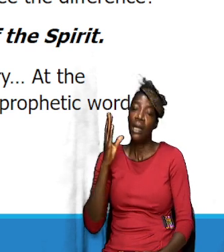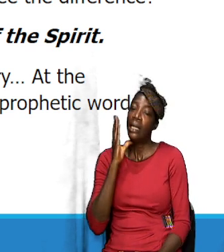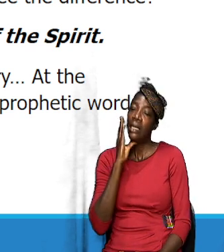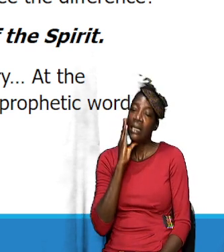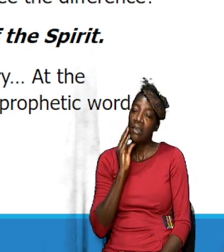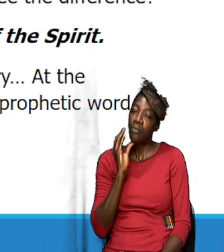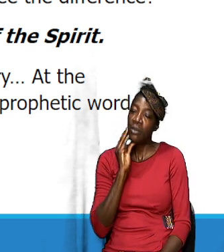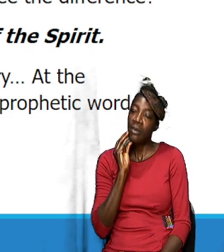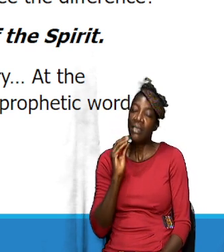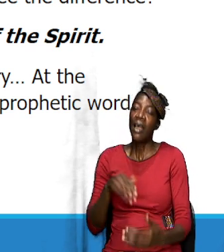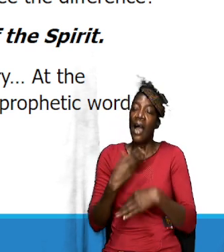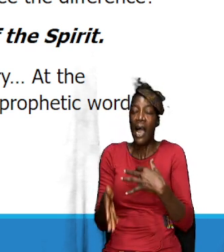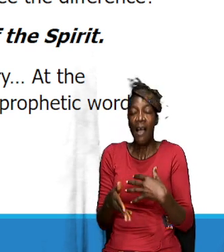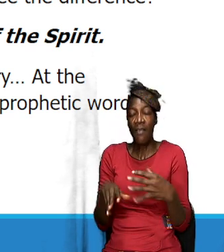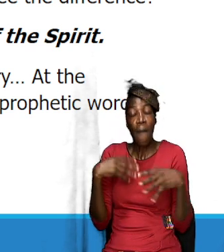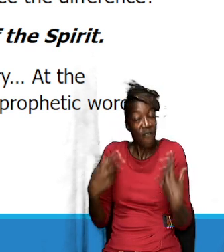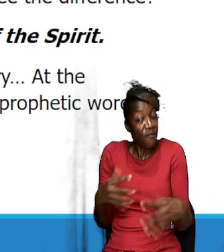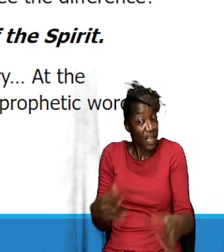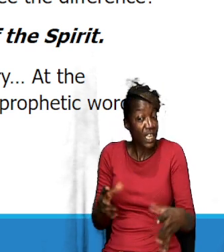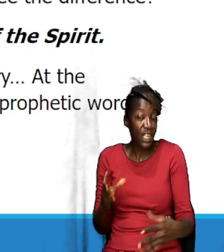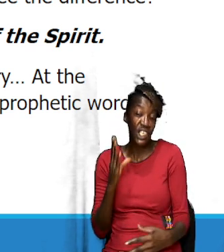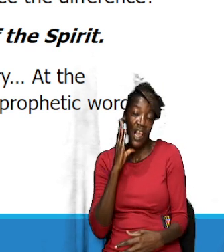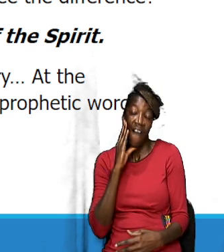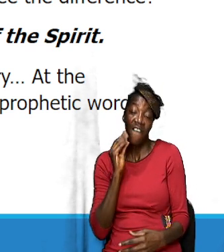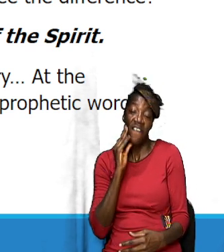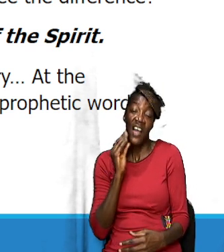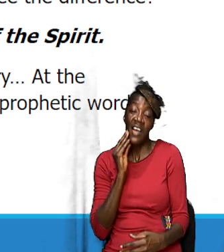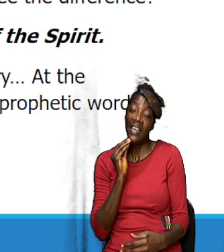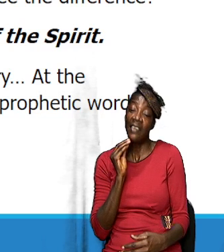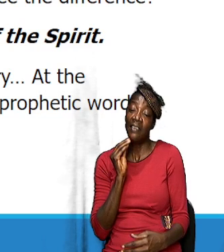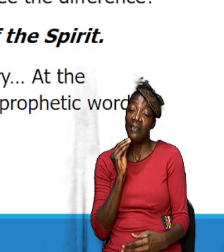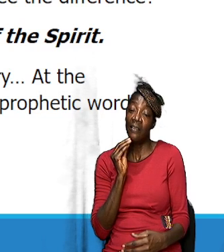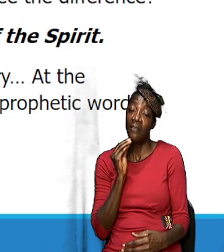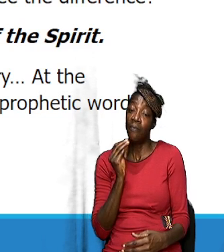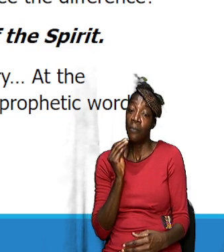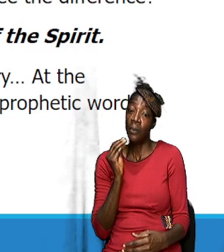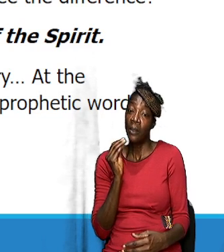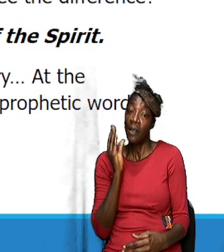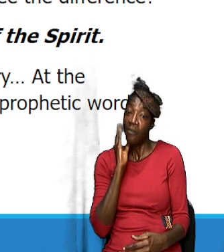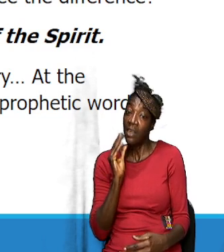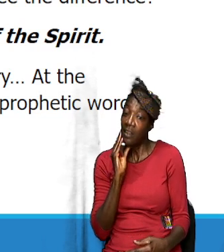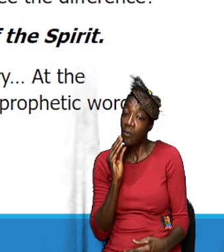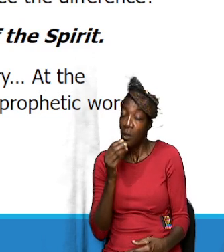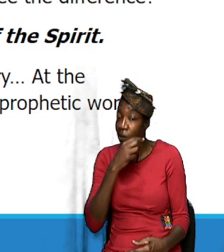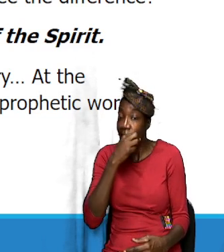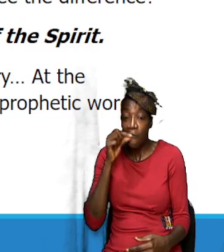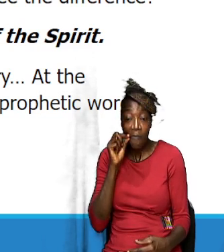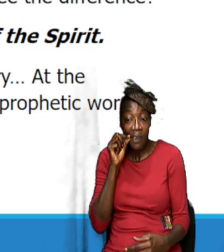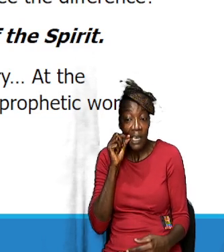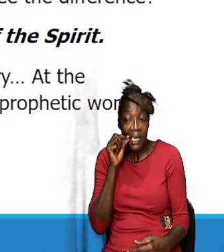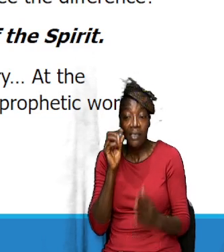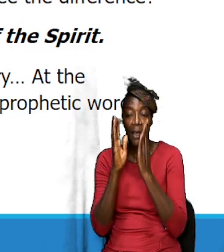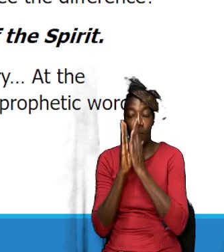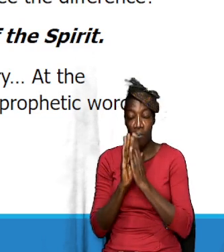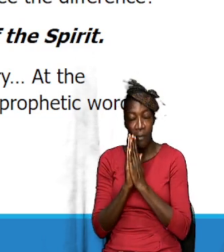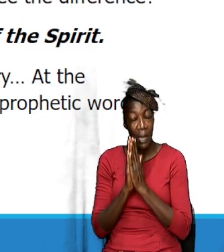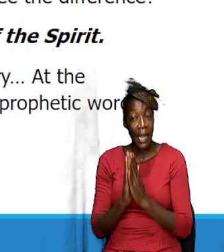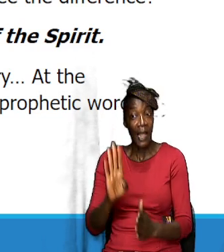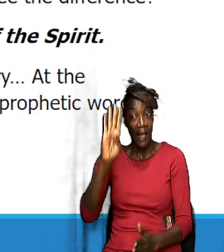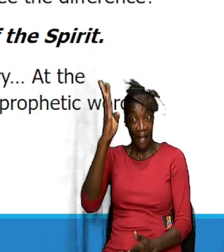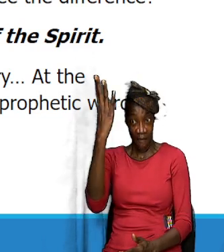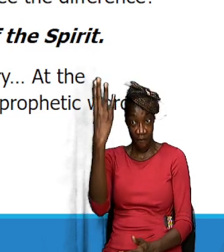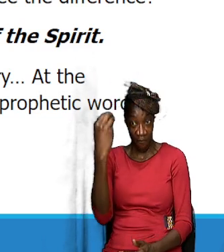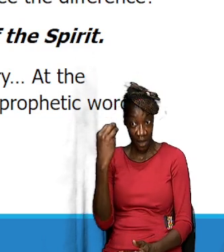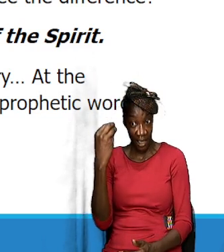his days of fasting, after he would have spent 40 days and nights in the wilderness, Mark said that he was with the